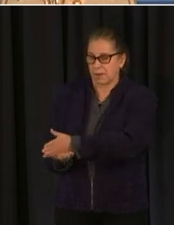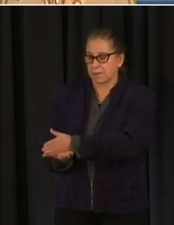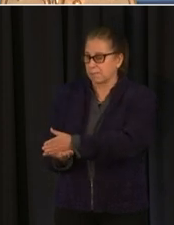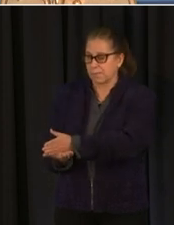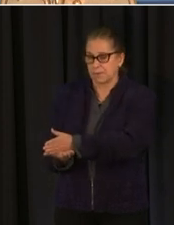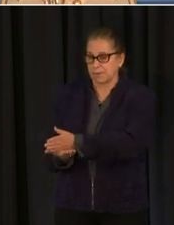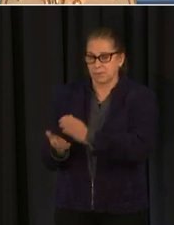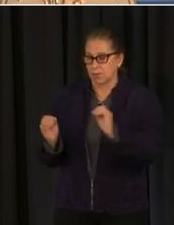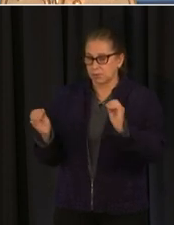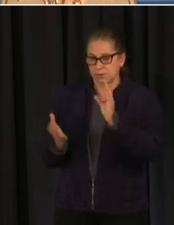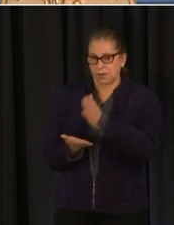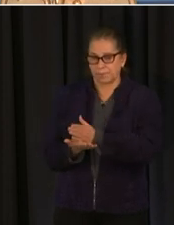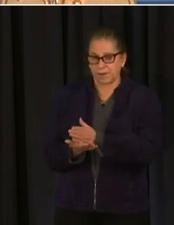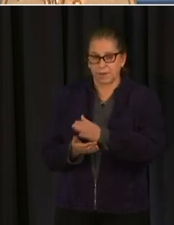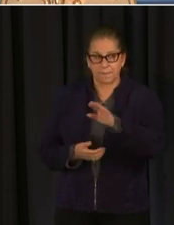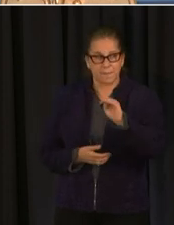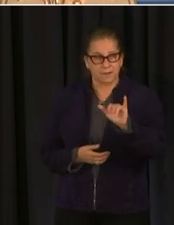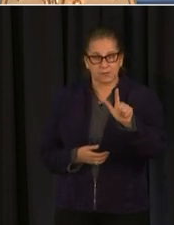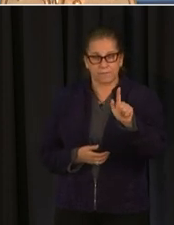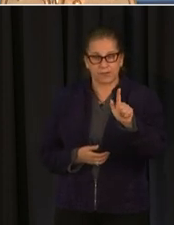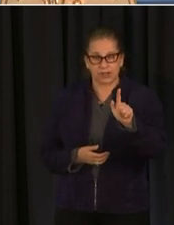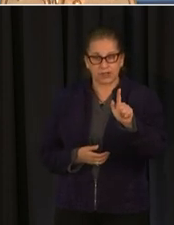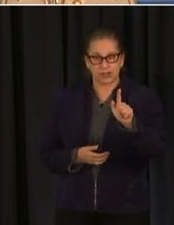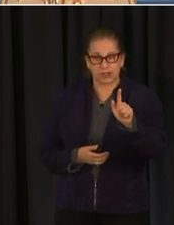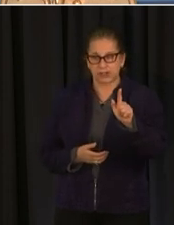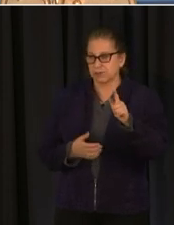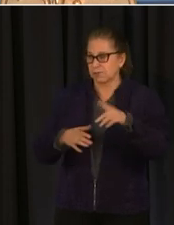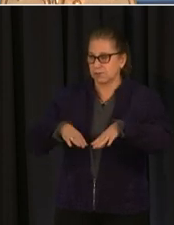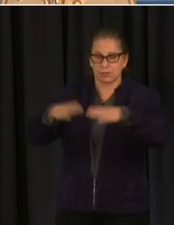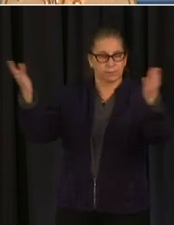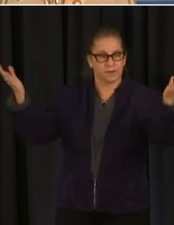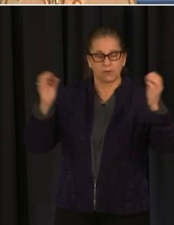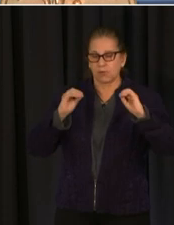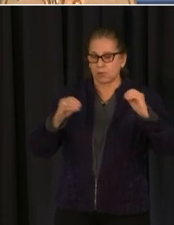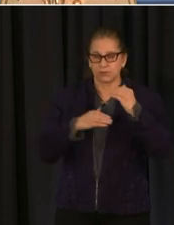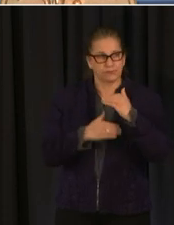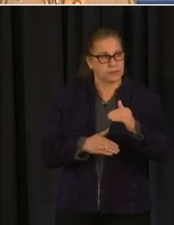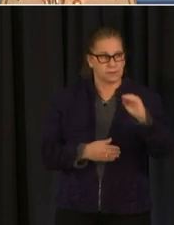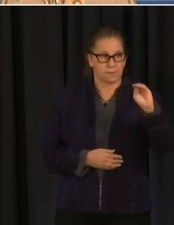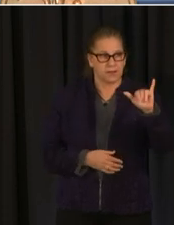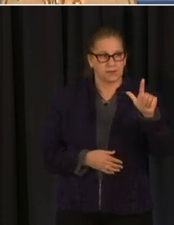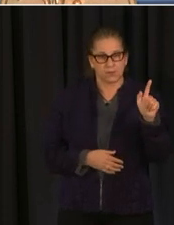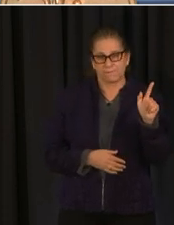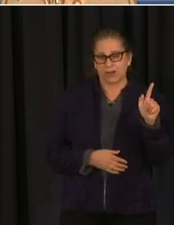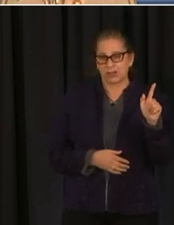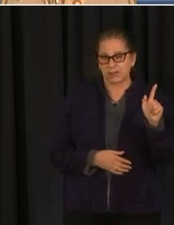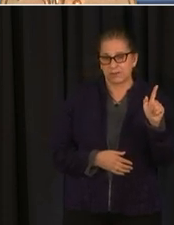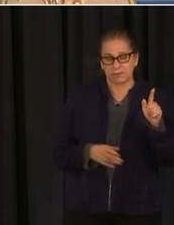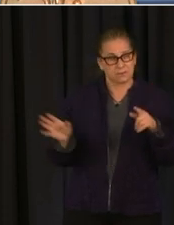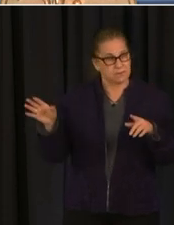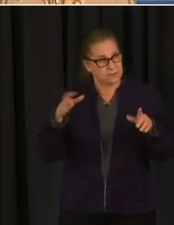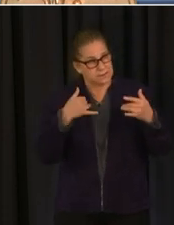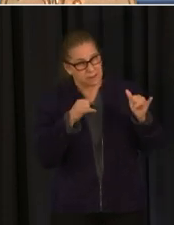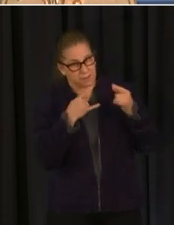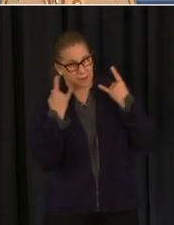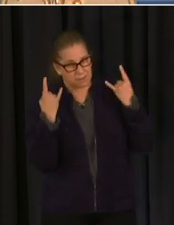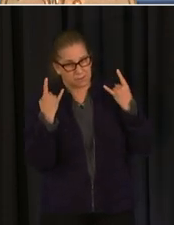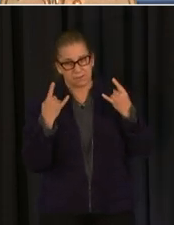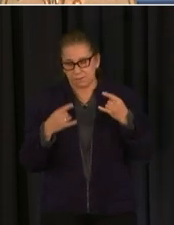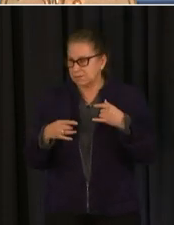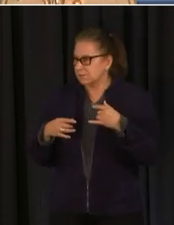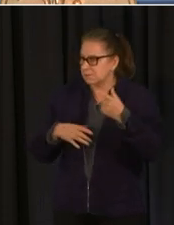21st there will be no restrictions about their operations but wearing masks is still wearing masks is still